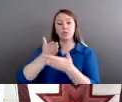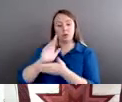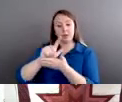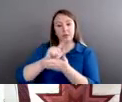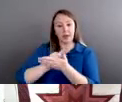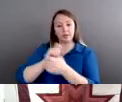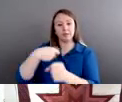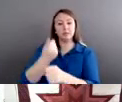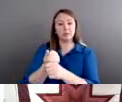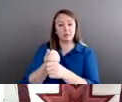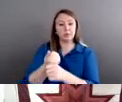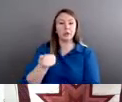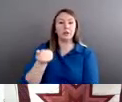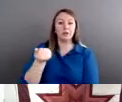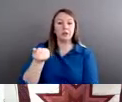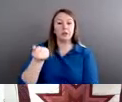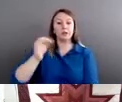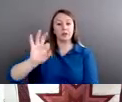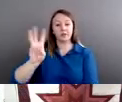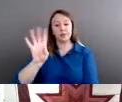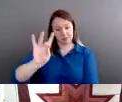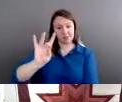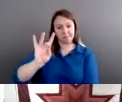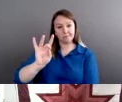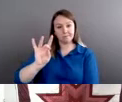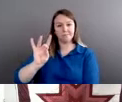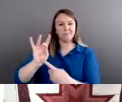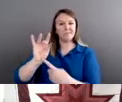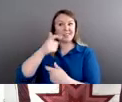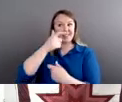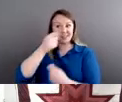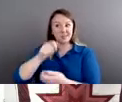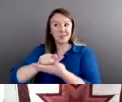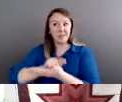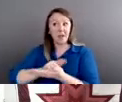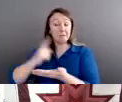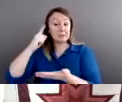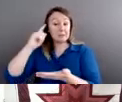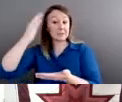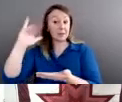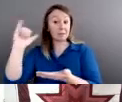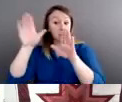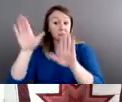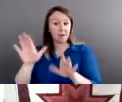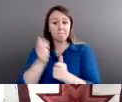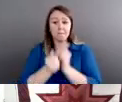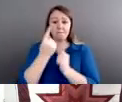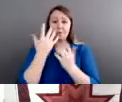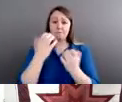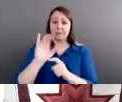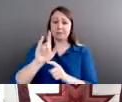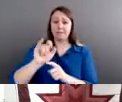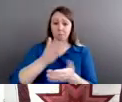Civil Rights Act is a very interesting law. It sounds like a great law. Everybody wants civil rights. And in the